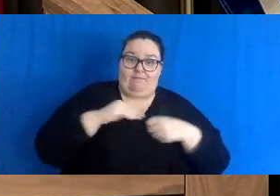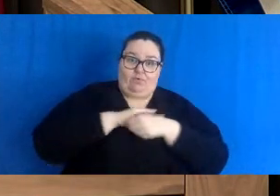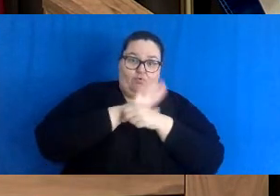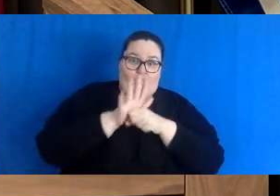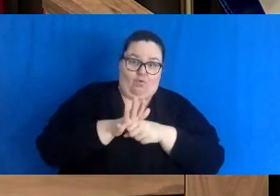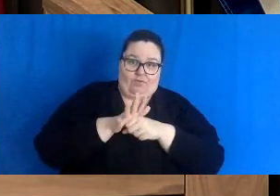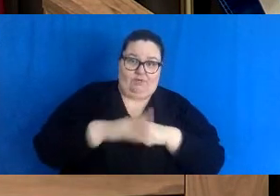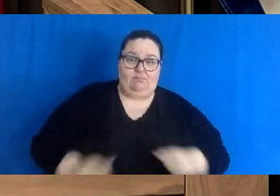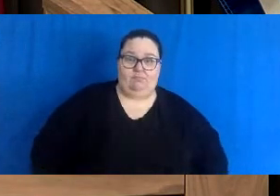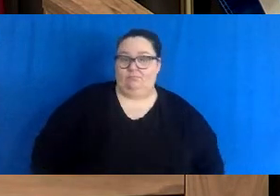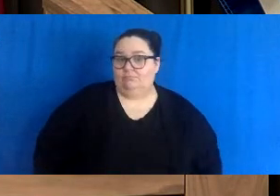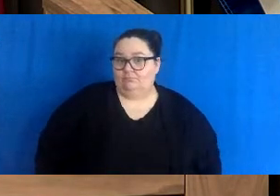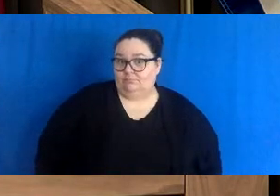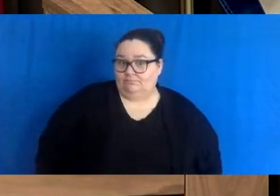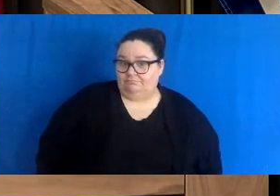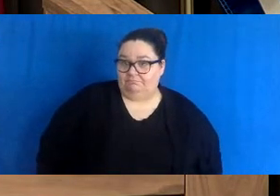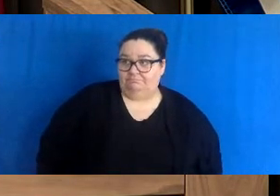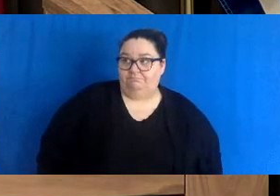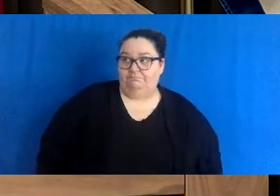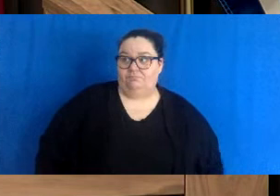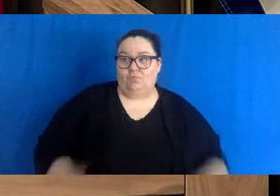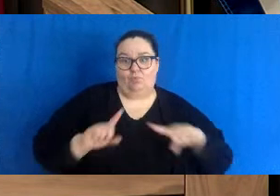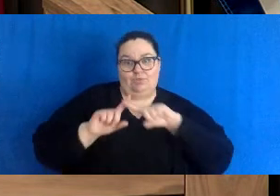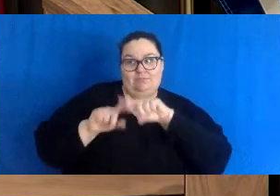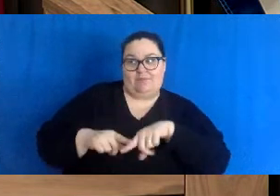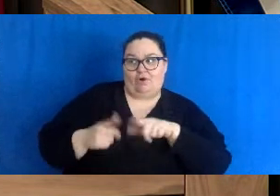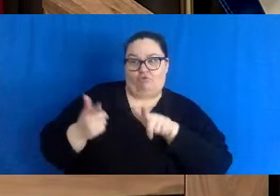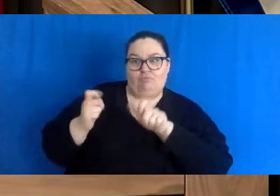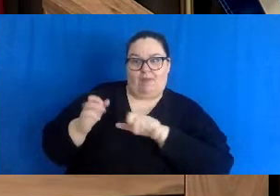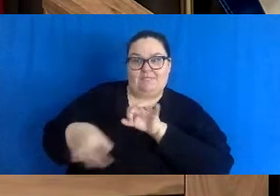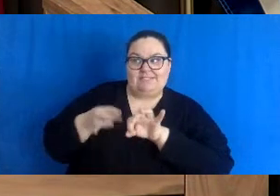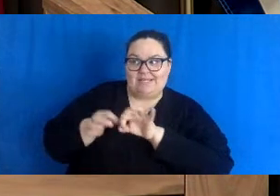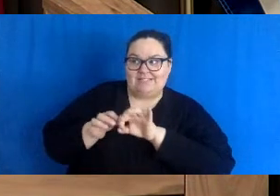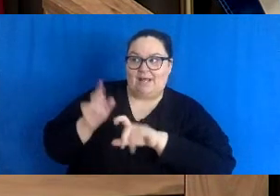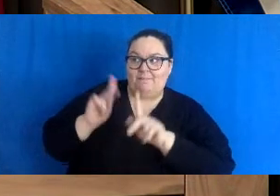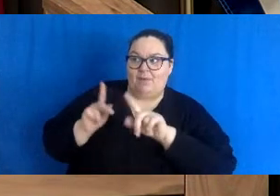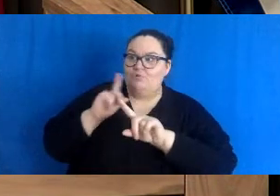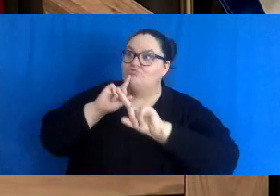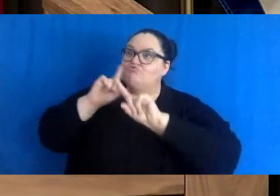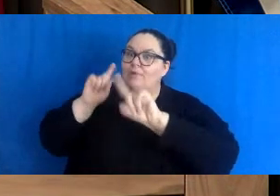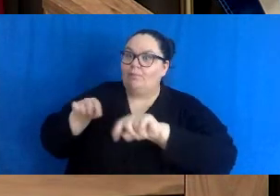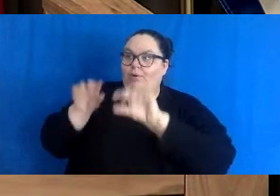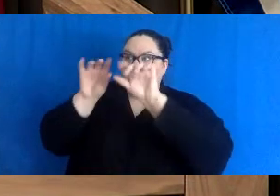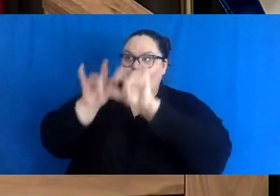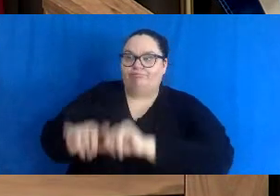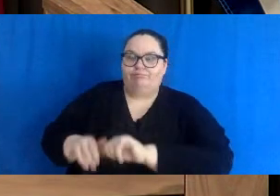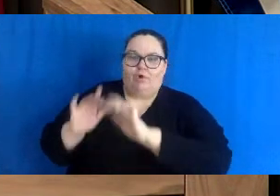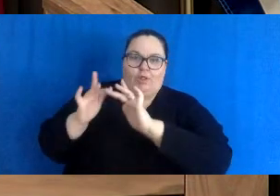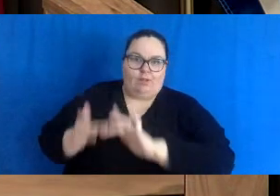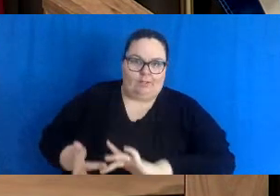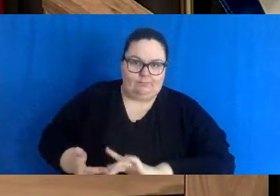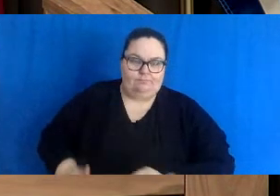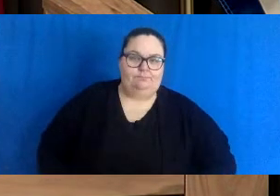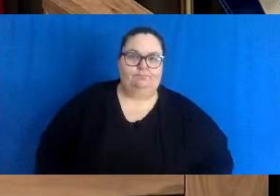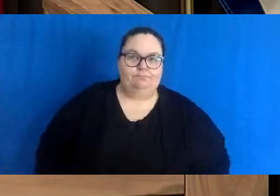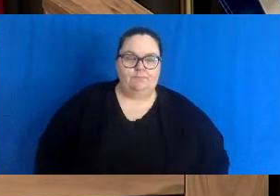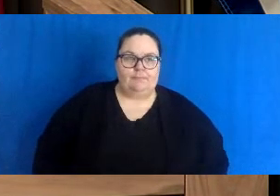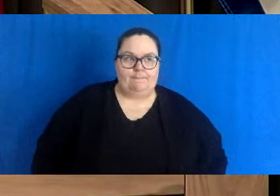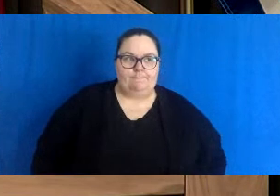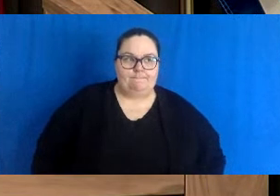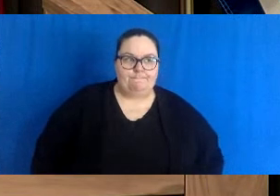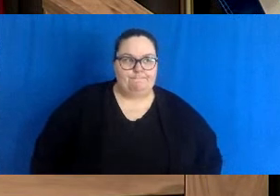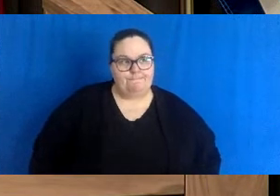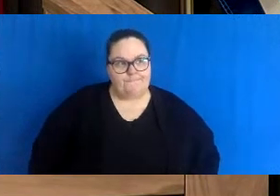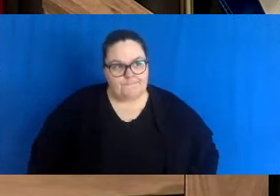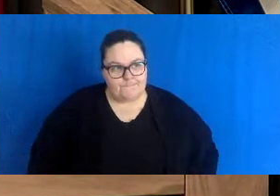field because we are relying on rapid testing and we are relying on people to report the outcome so I think given where